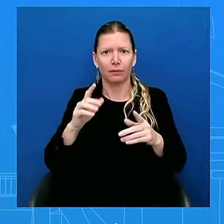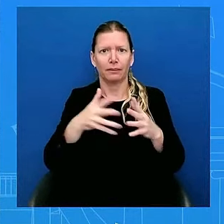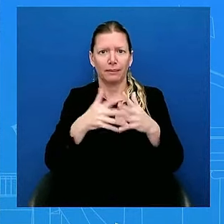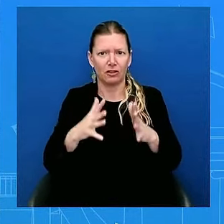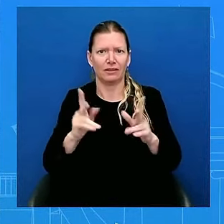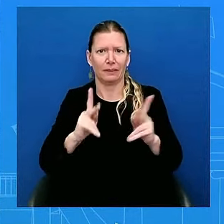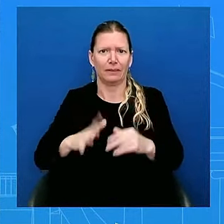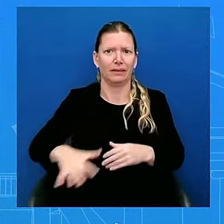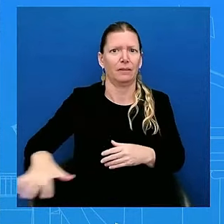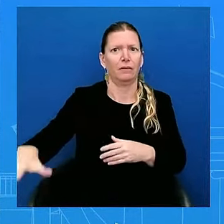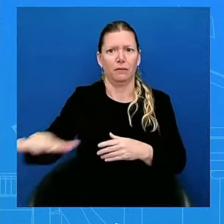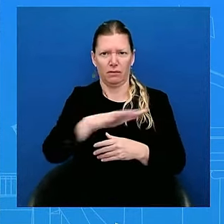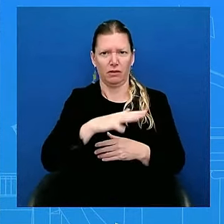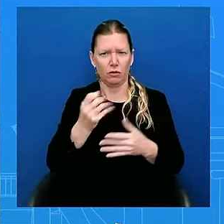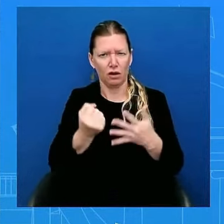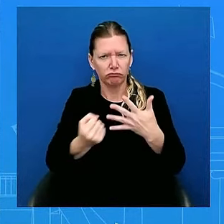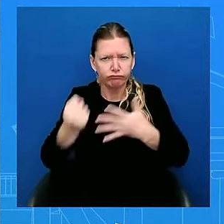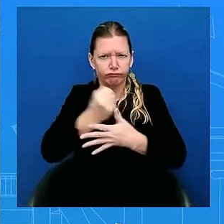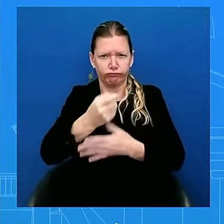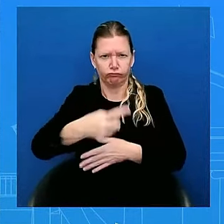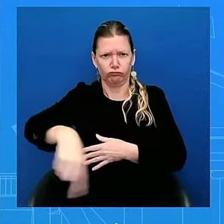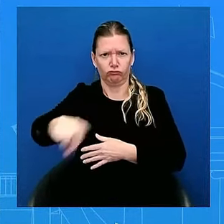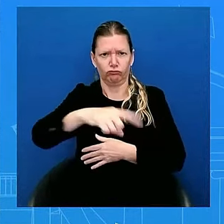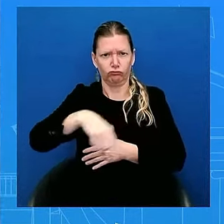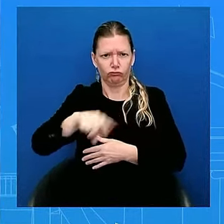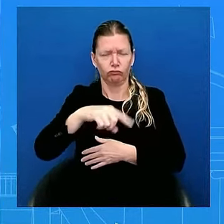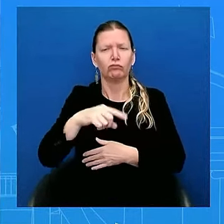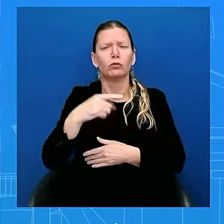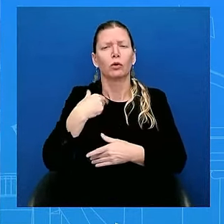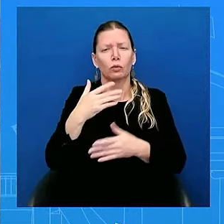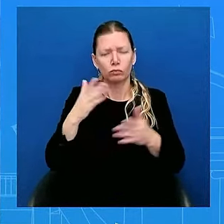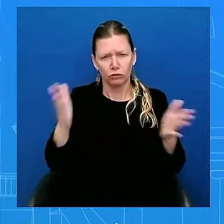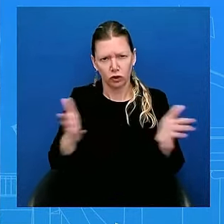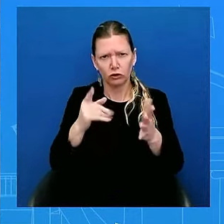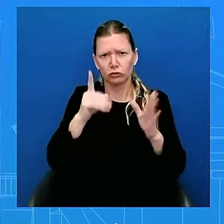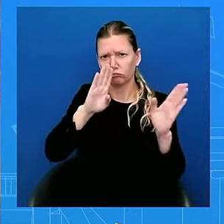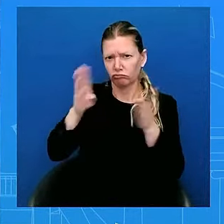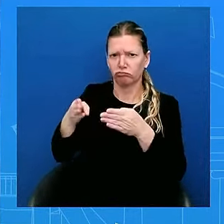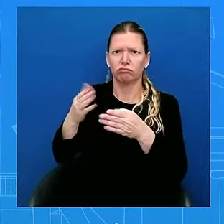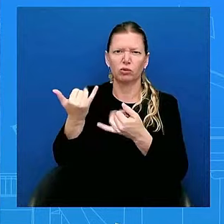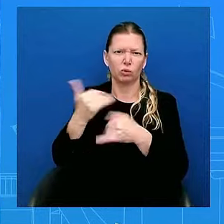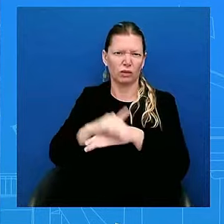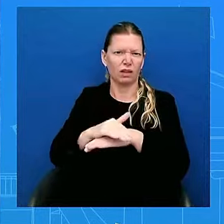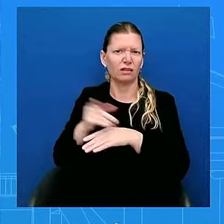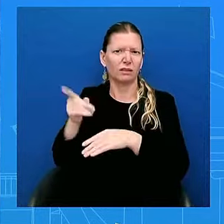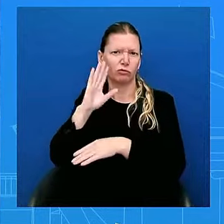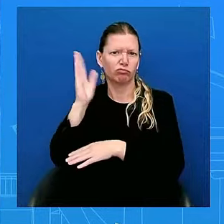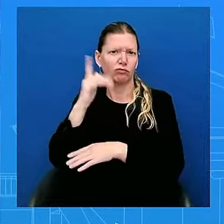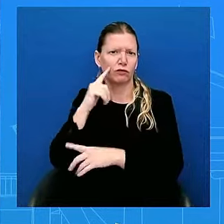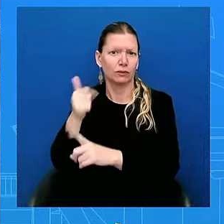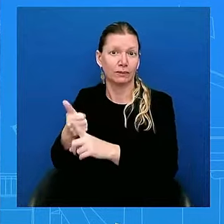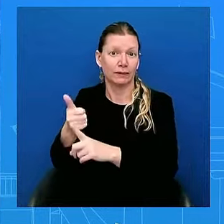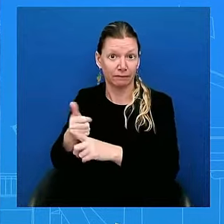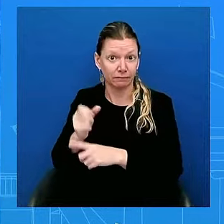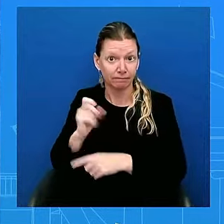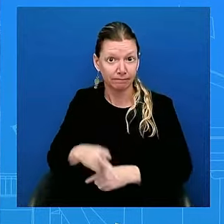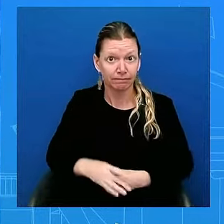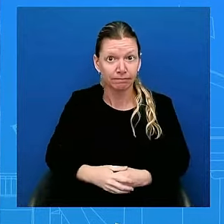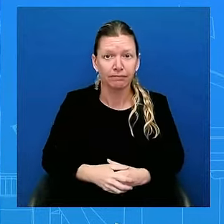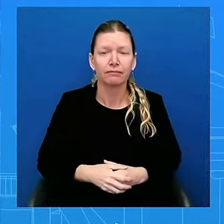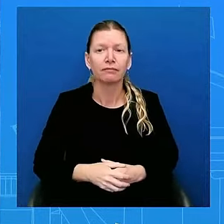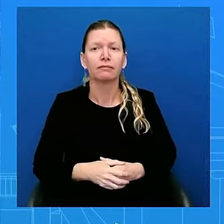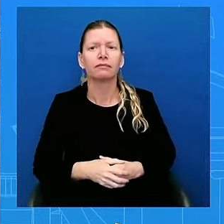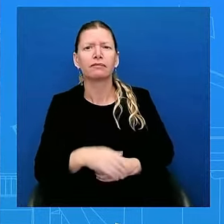President. The American people will assert it, you will, as well. just saw a different topic. Yeah, sure. There's March protests taking place in Washington. The White House is now ringed by